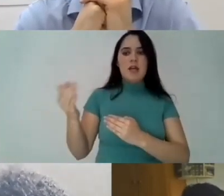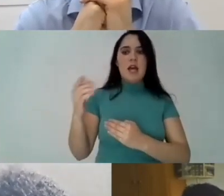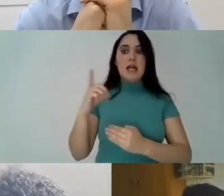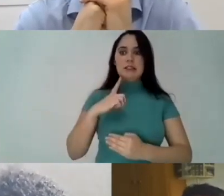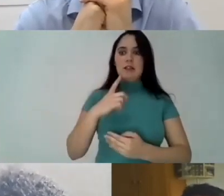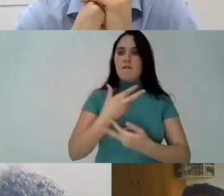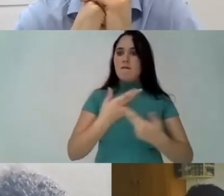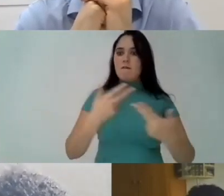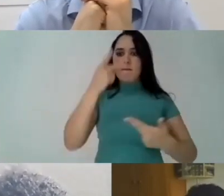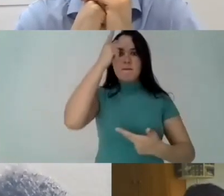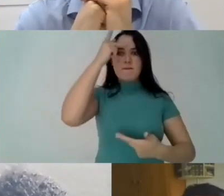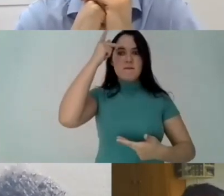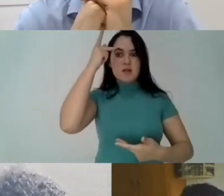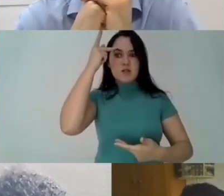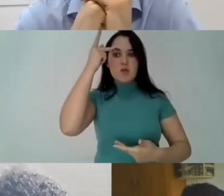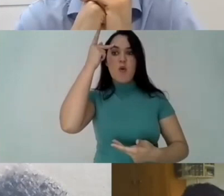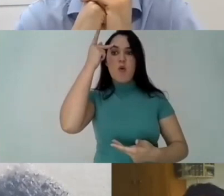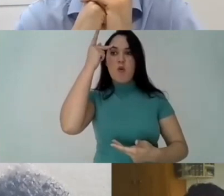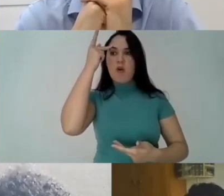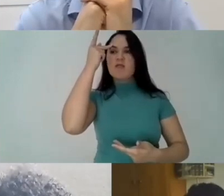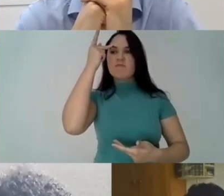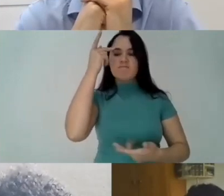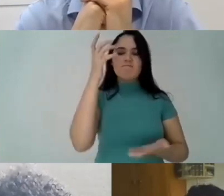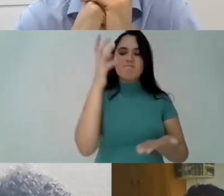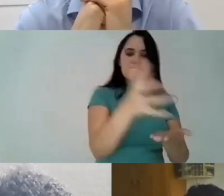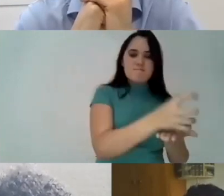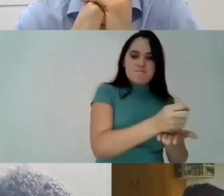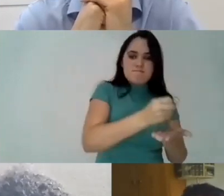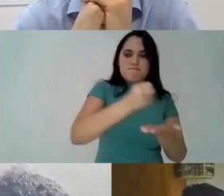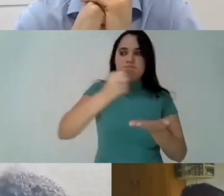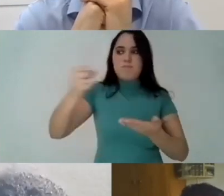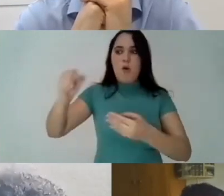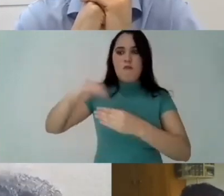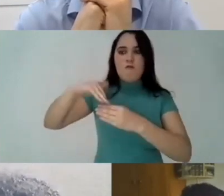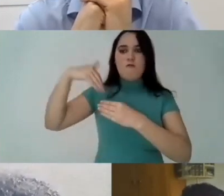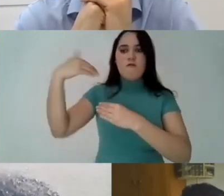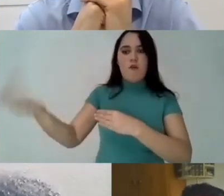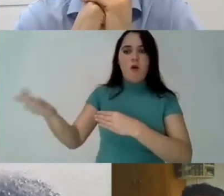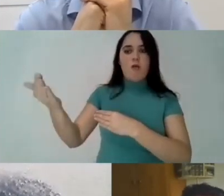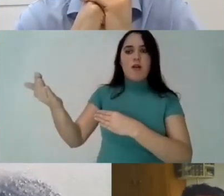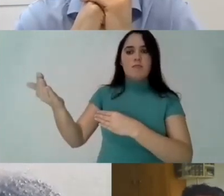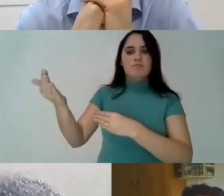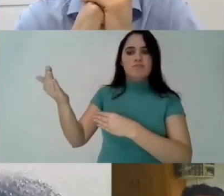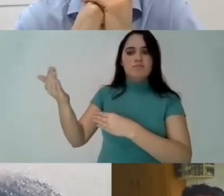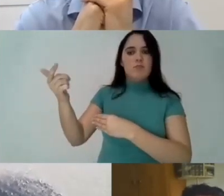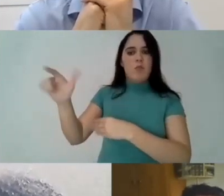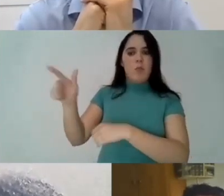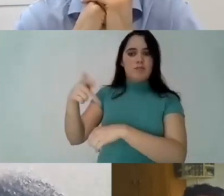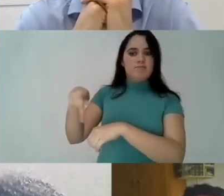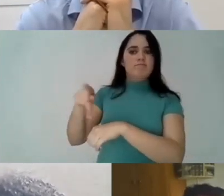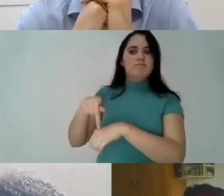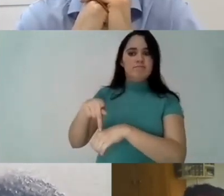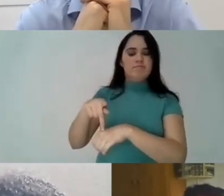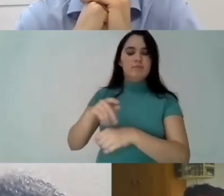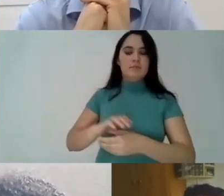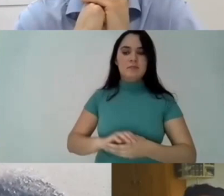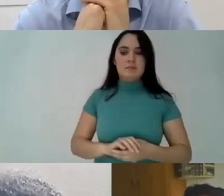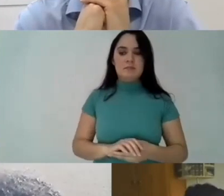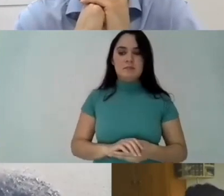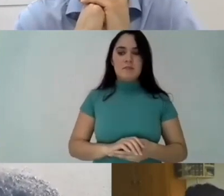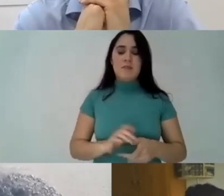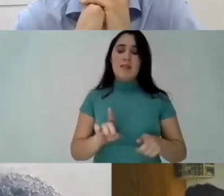this was at a starting point and um we had a few feminists that were like